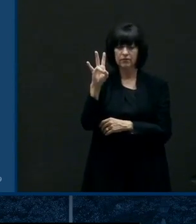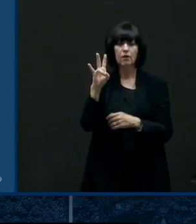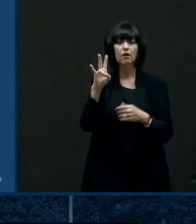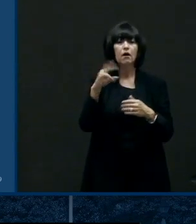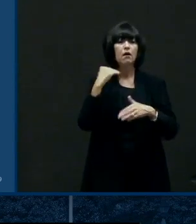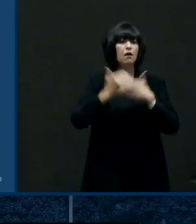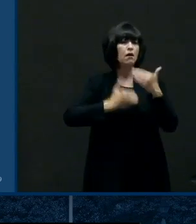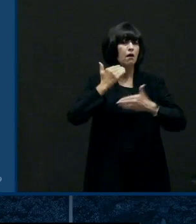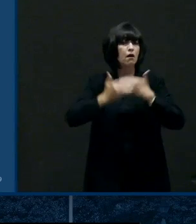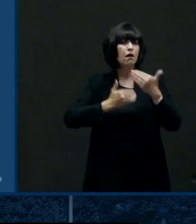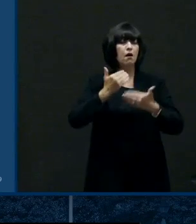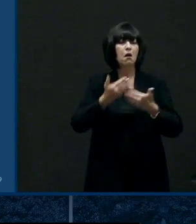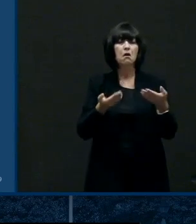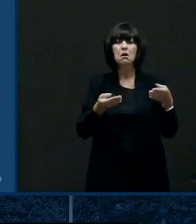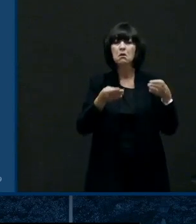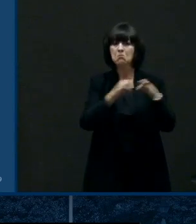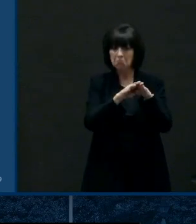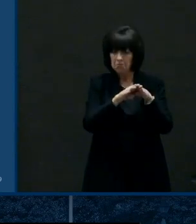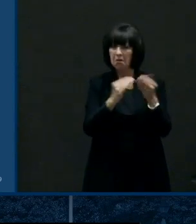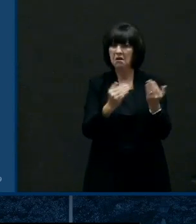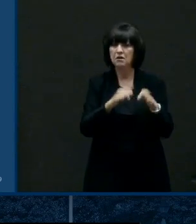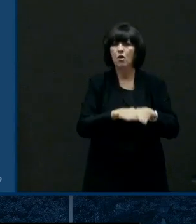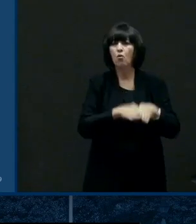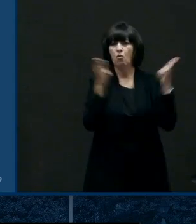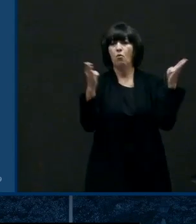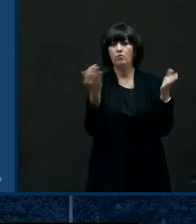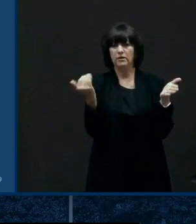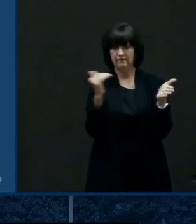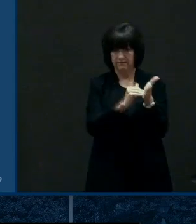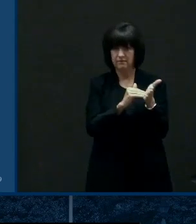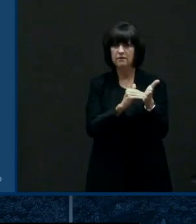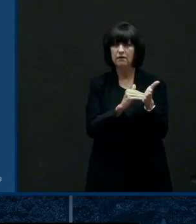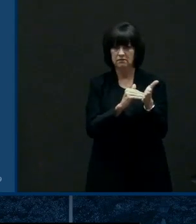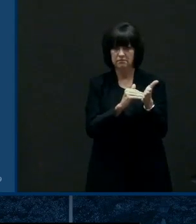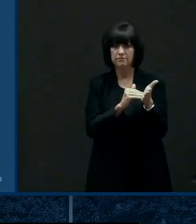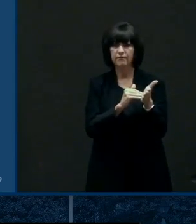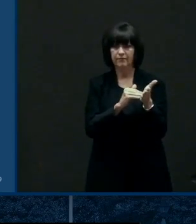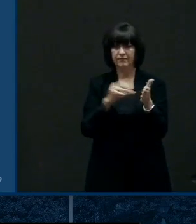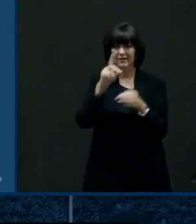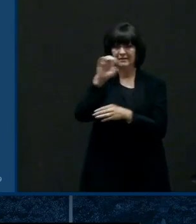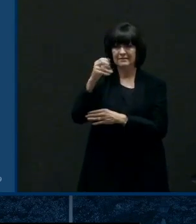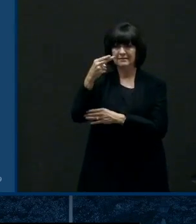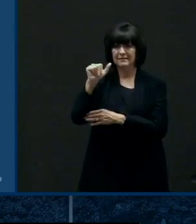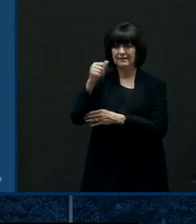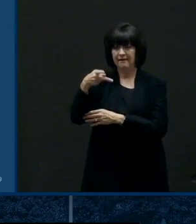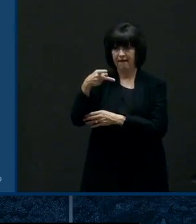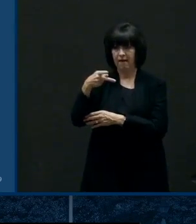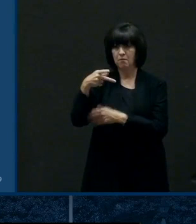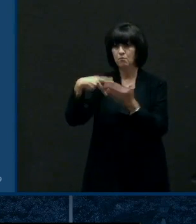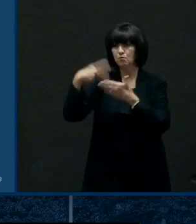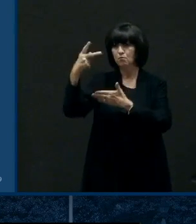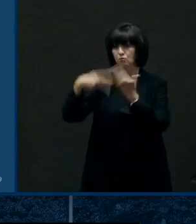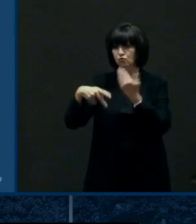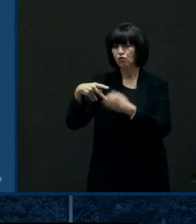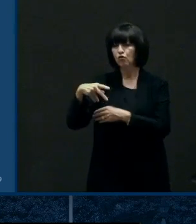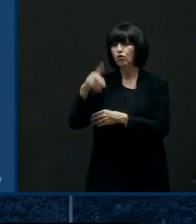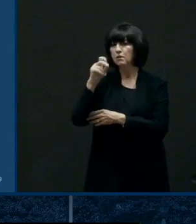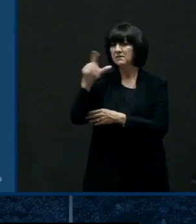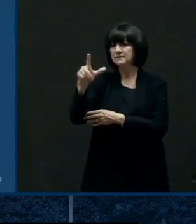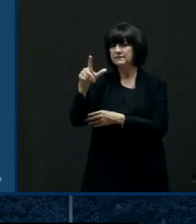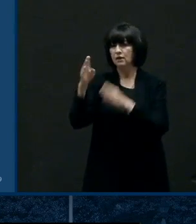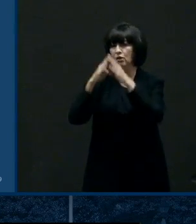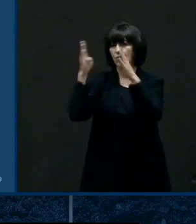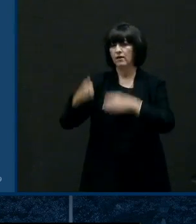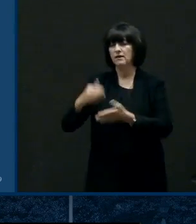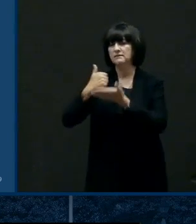while and now we've reactivated it as long with the d hap program the delaware housing assistance program